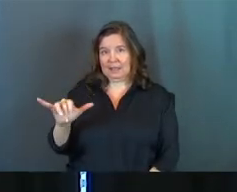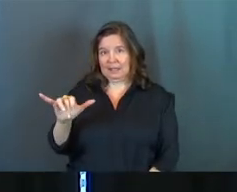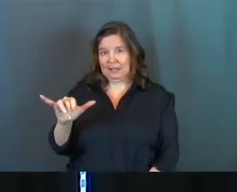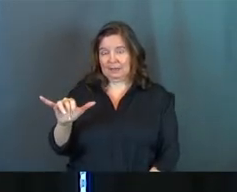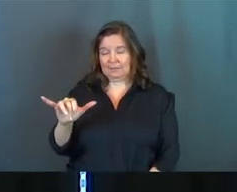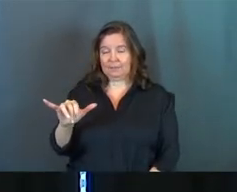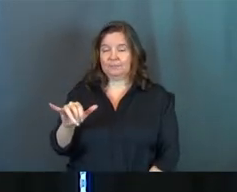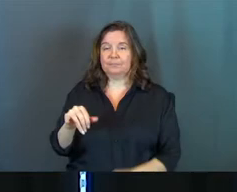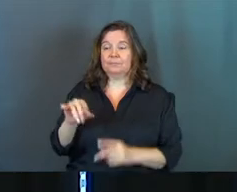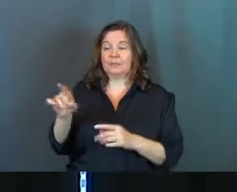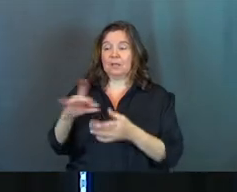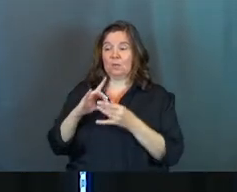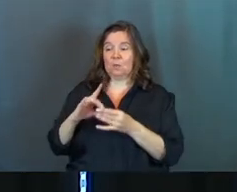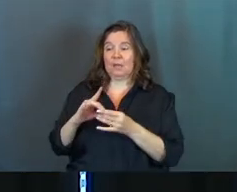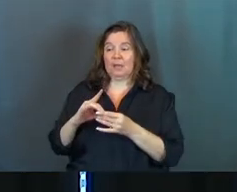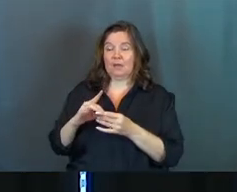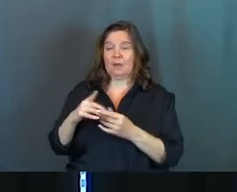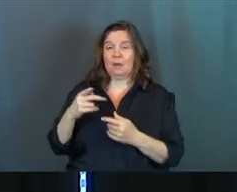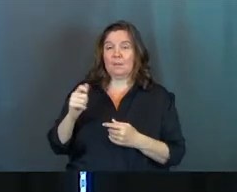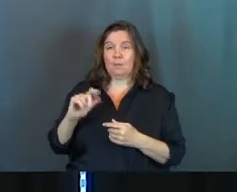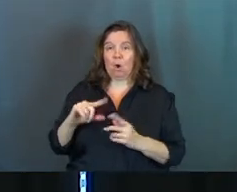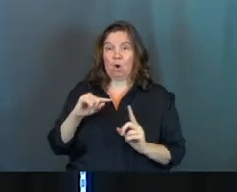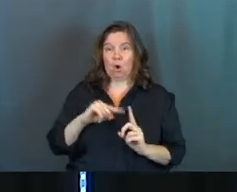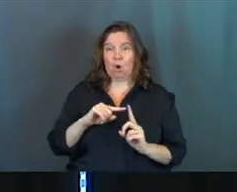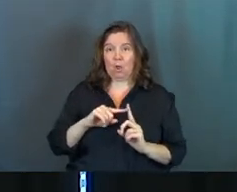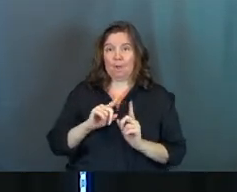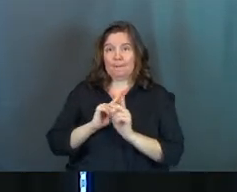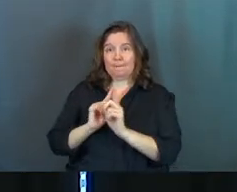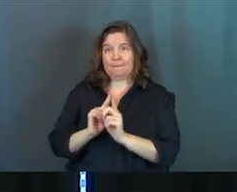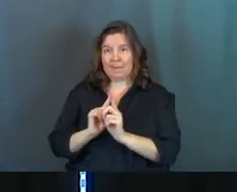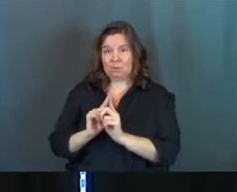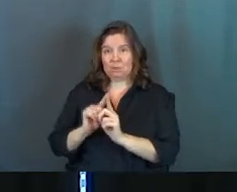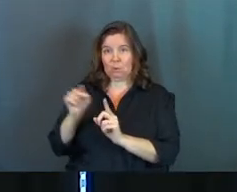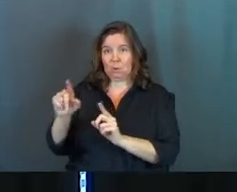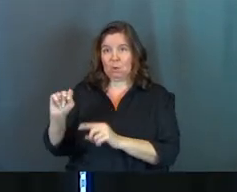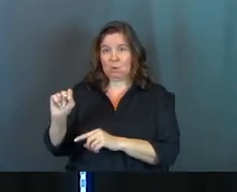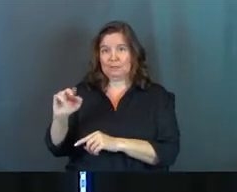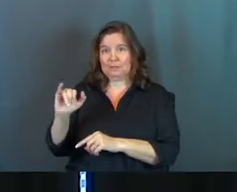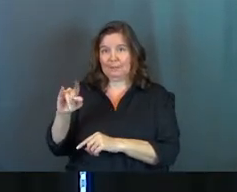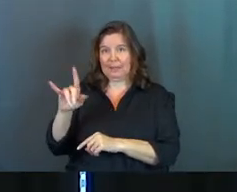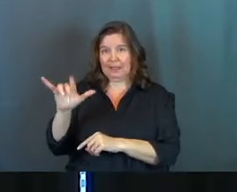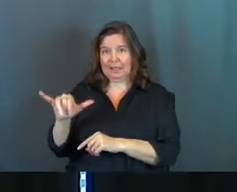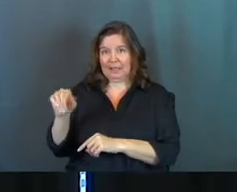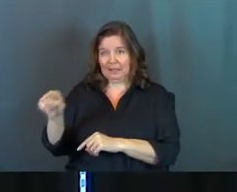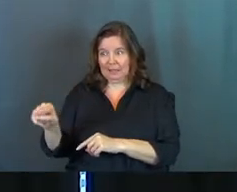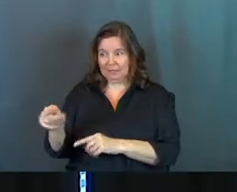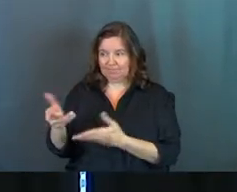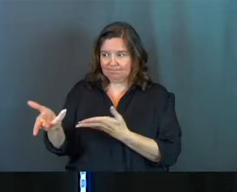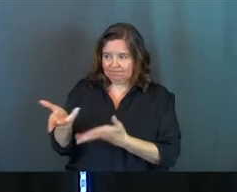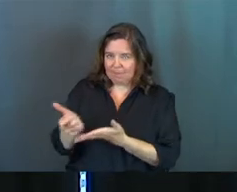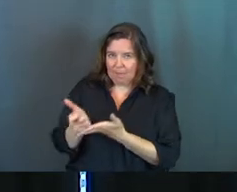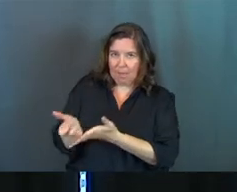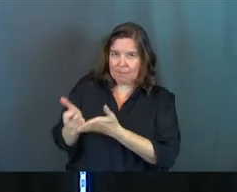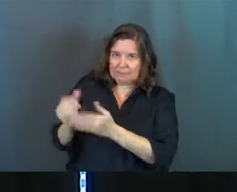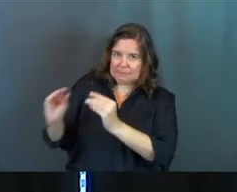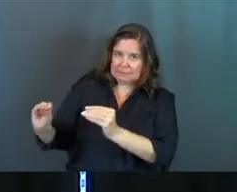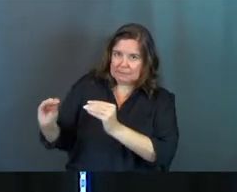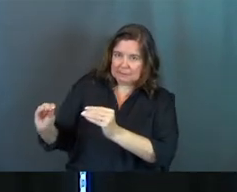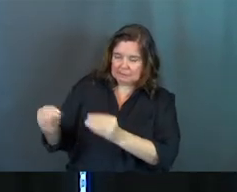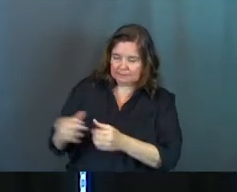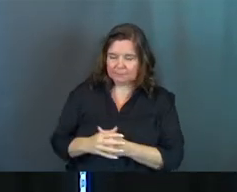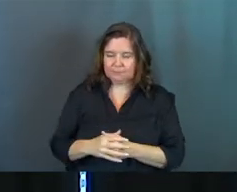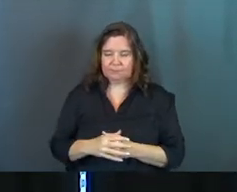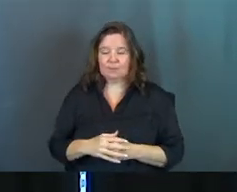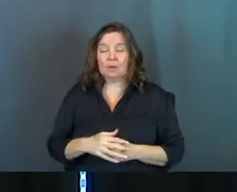Paul was Timothy's mentor. So the Apostle Paul, of course, huge in the early church, wrote a ton of the New Testament, went around